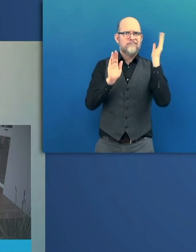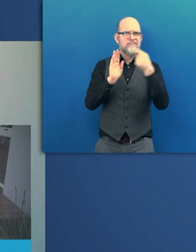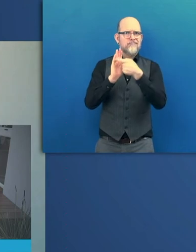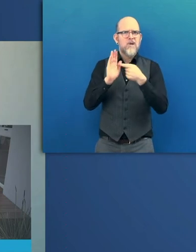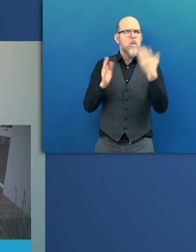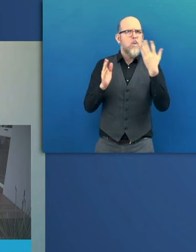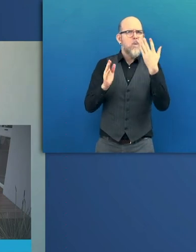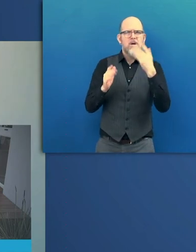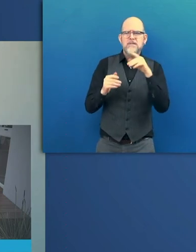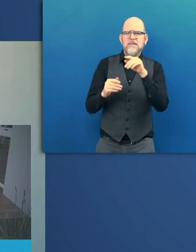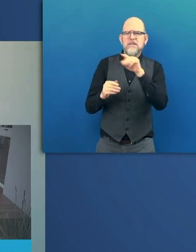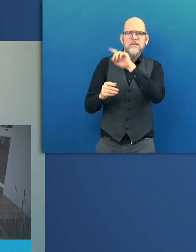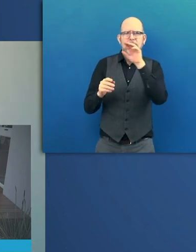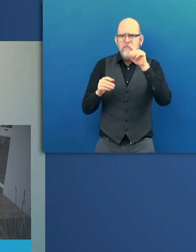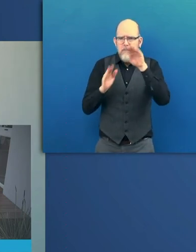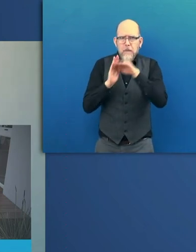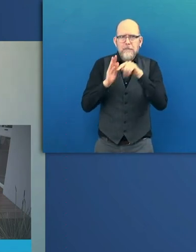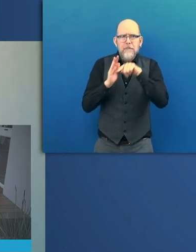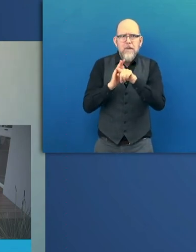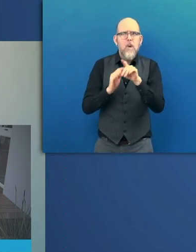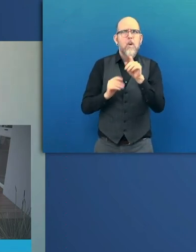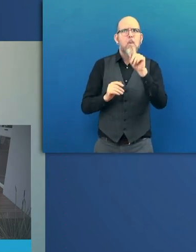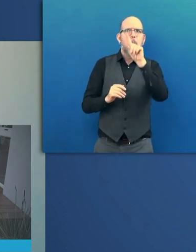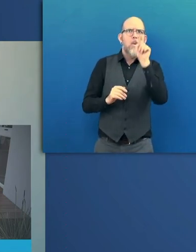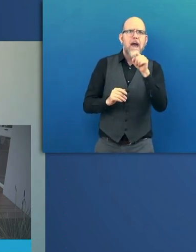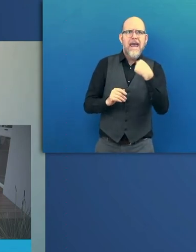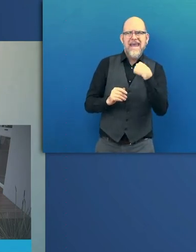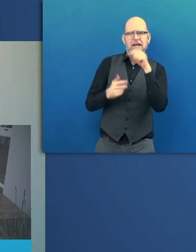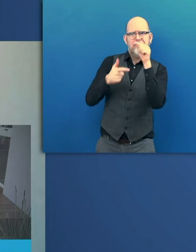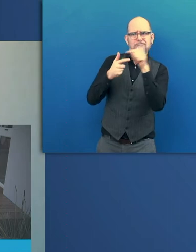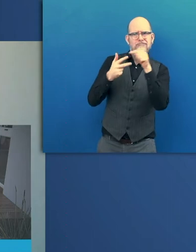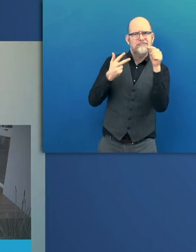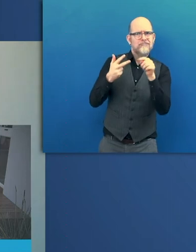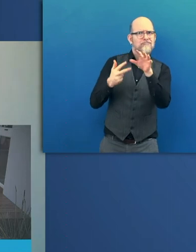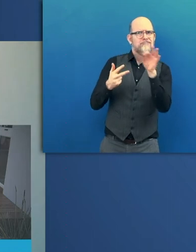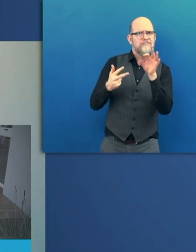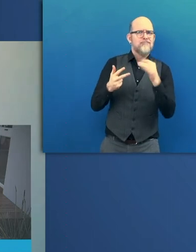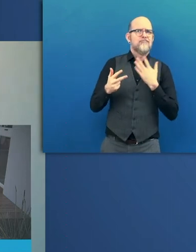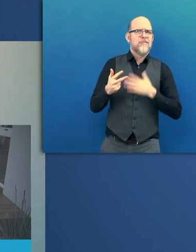used to build Enable.me, and the reasons why we chose these technologies specifically.